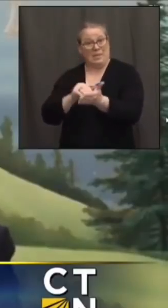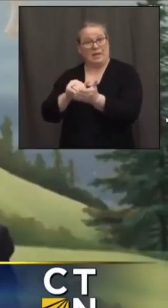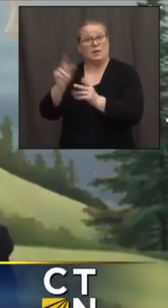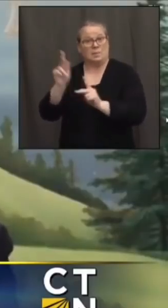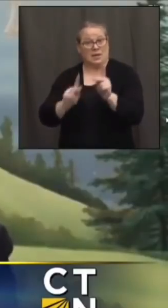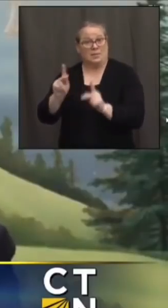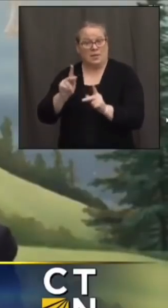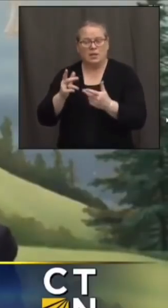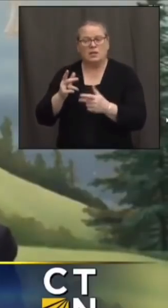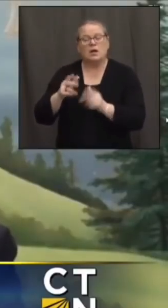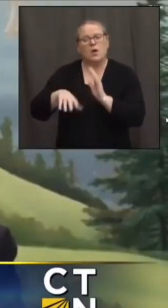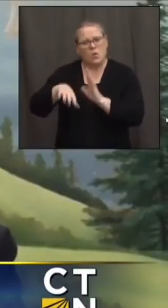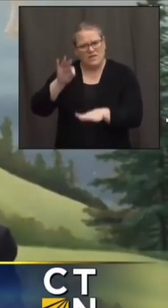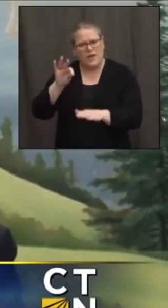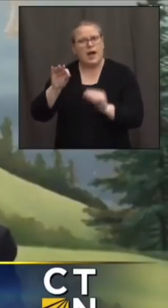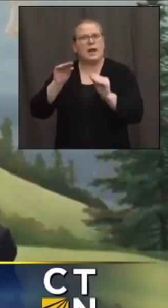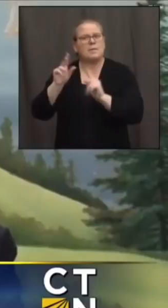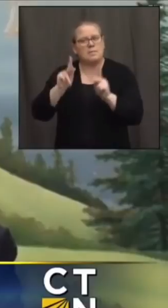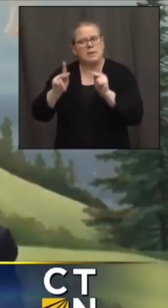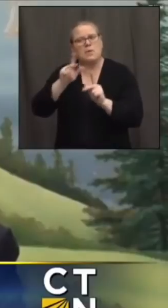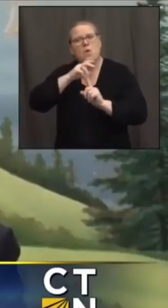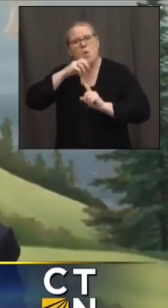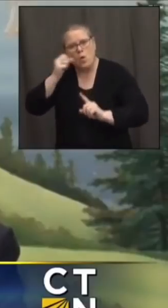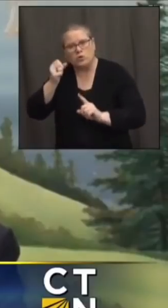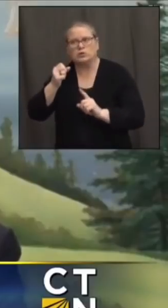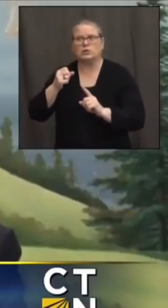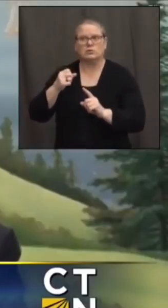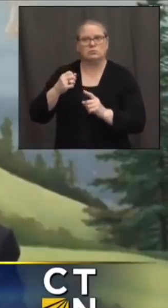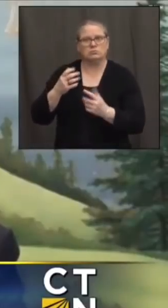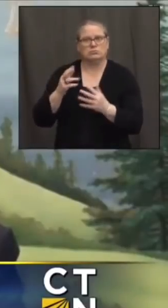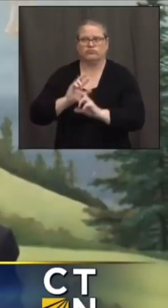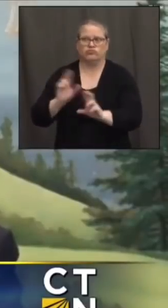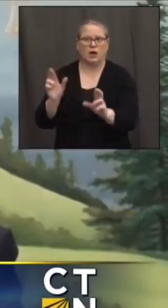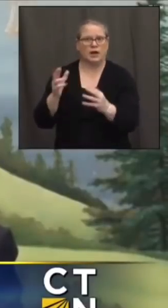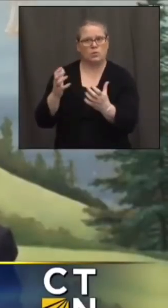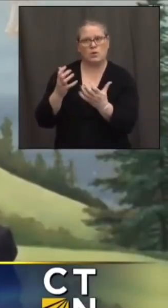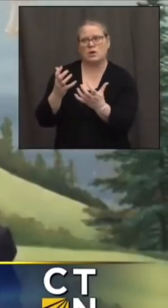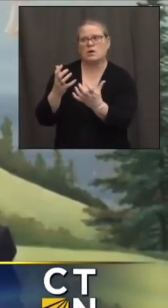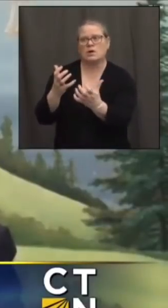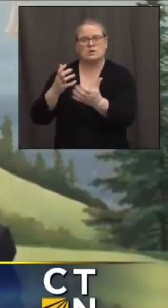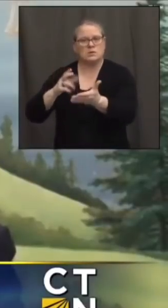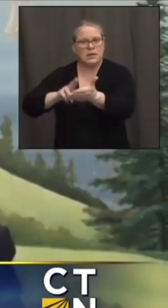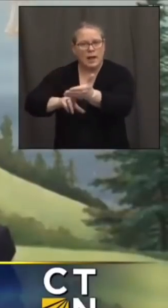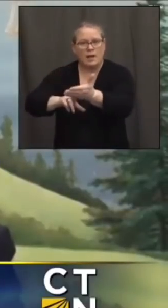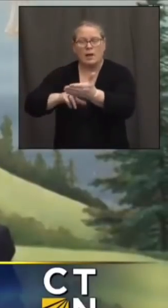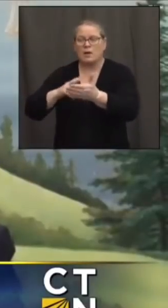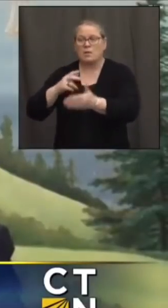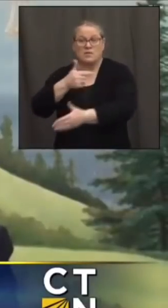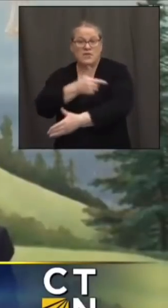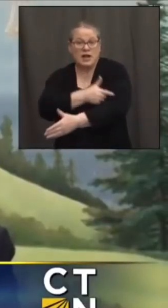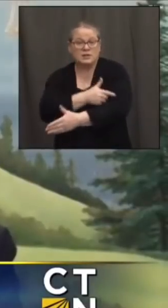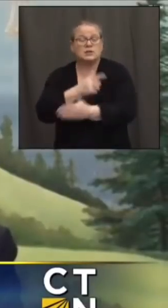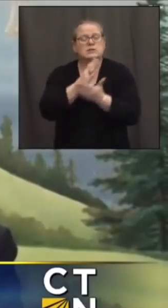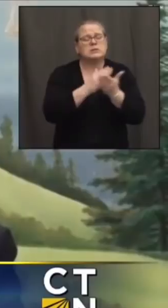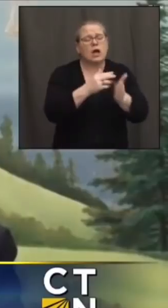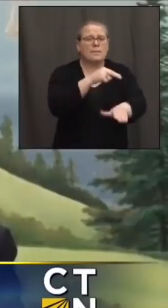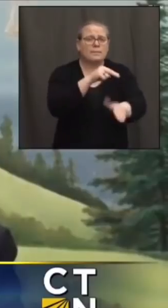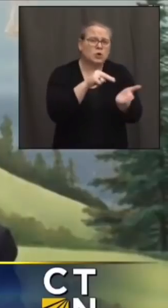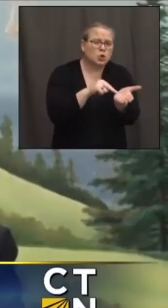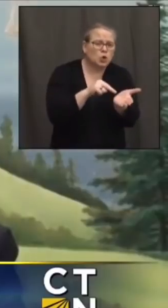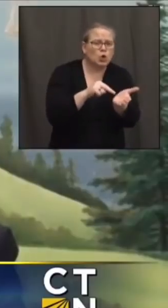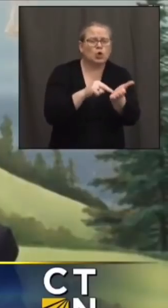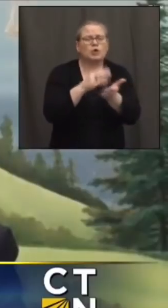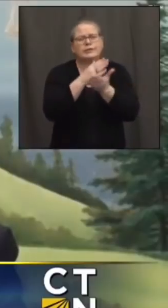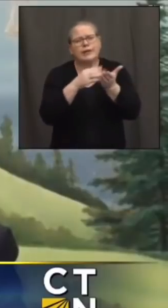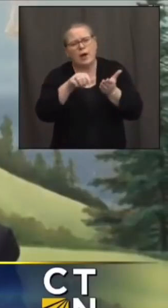more likely to sign up and want to get the vaccine uh sometimes uh the nurses and some of the other essential workers are taking a little more time